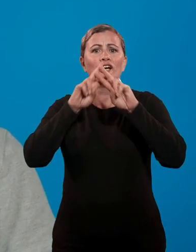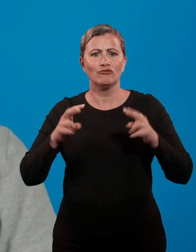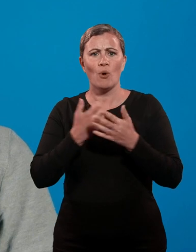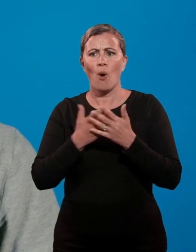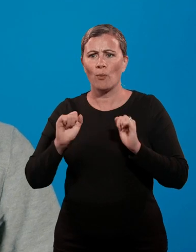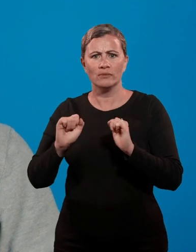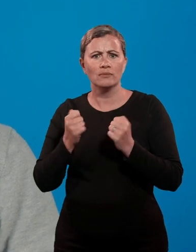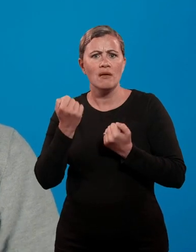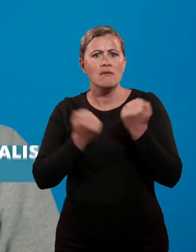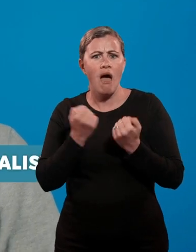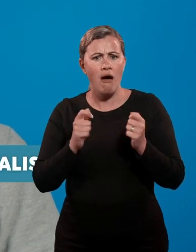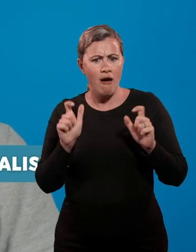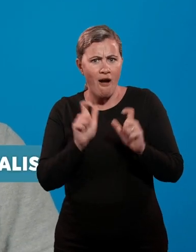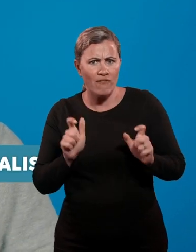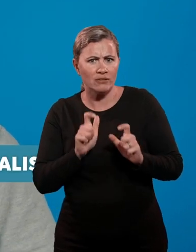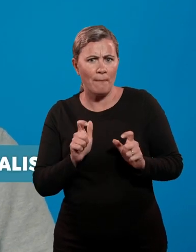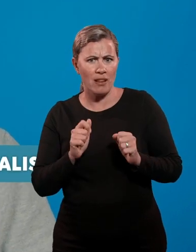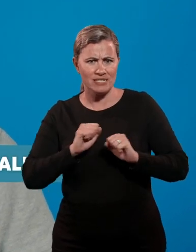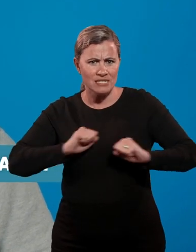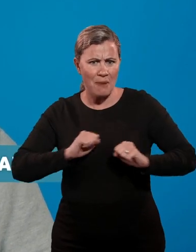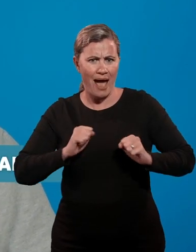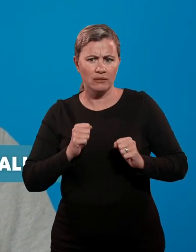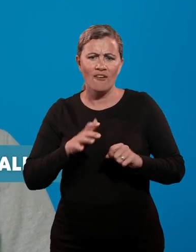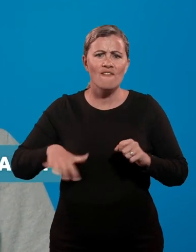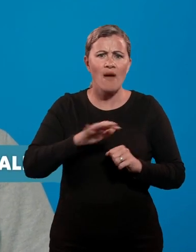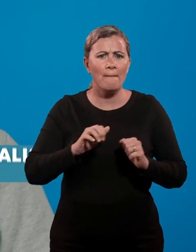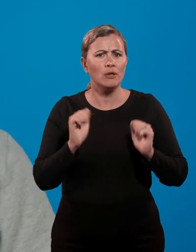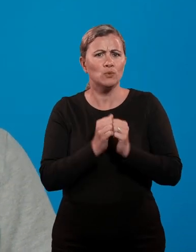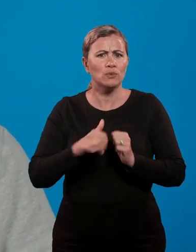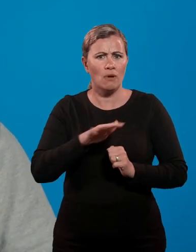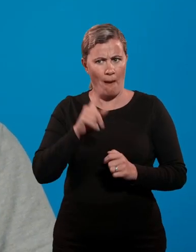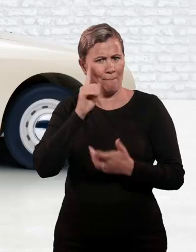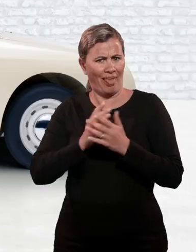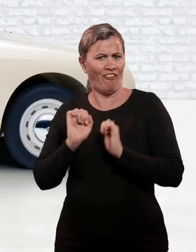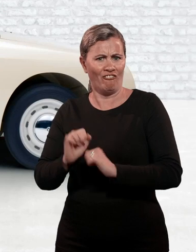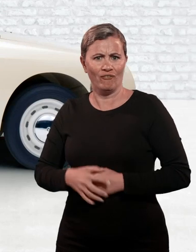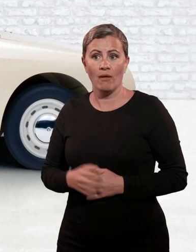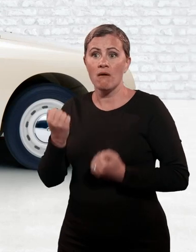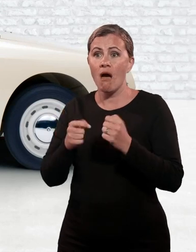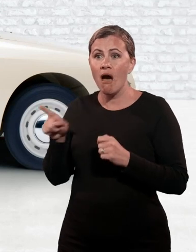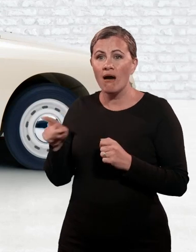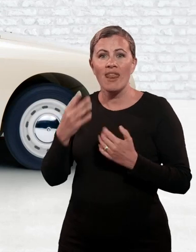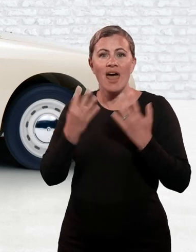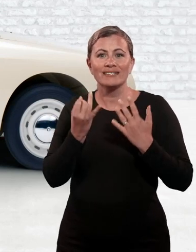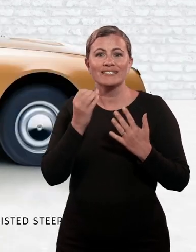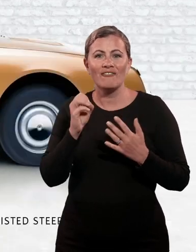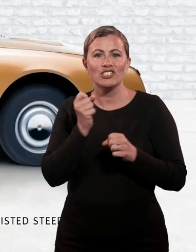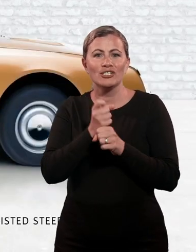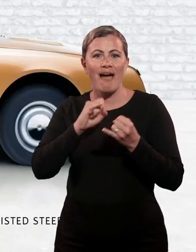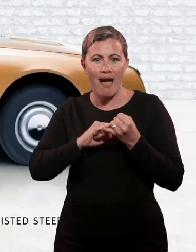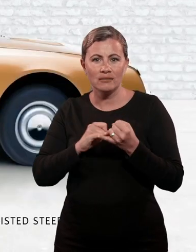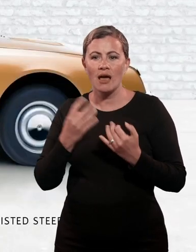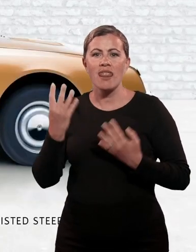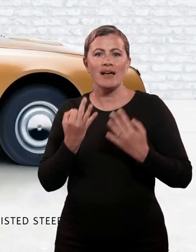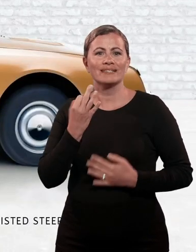Citroen has always believed in producing comfortable, spacious and robust family cars. Cars such as the GS from the 1970s and the